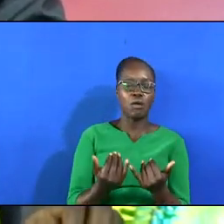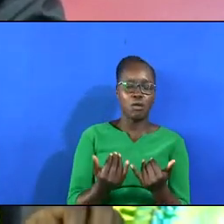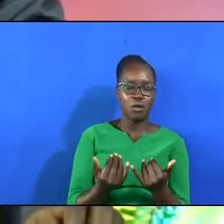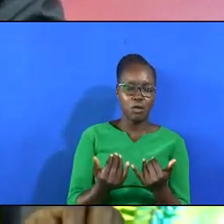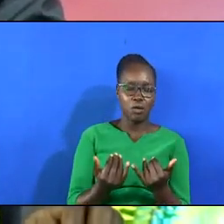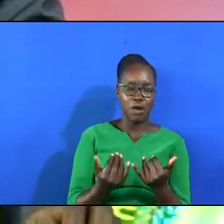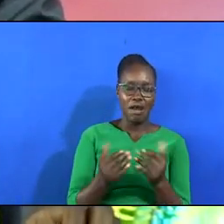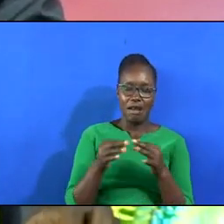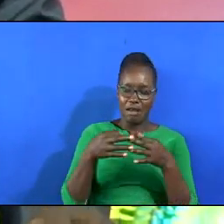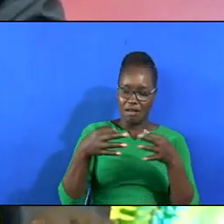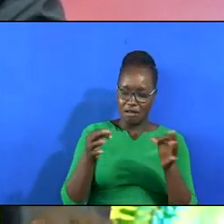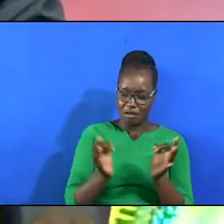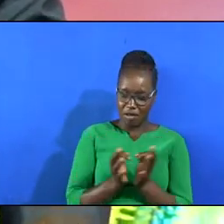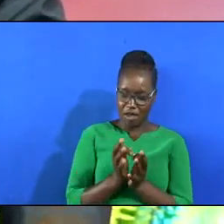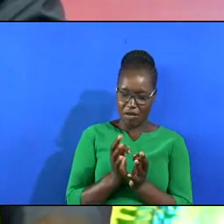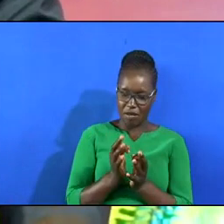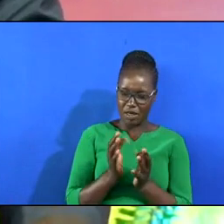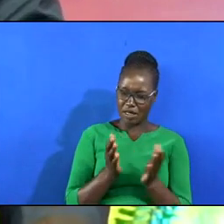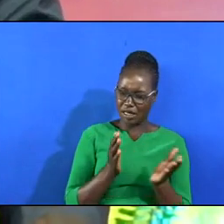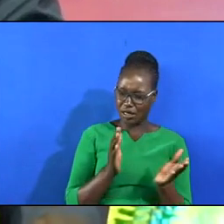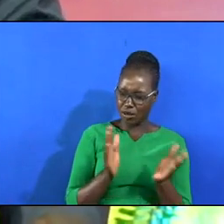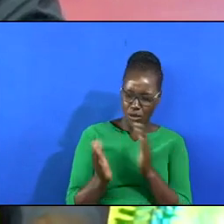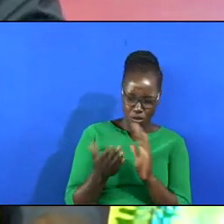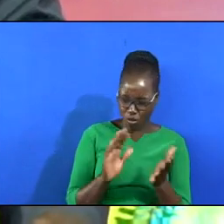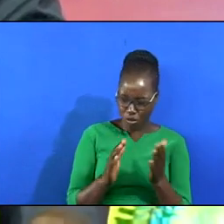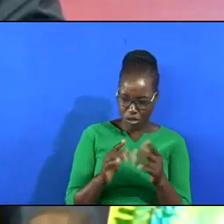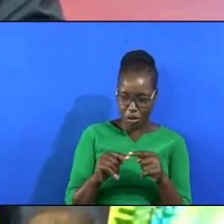A family that is almost breaking